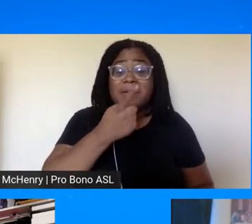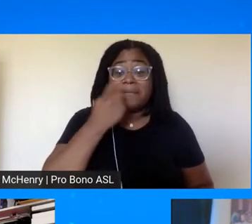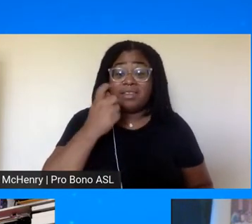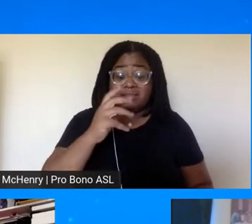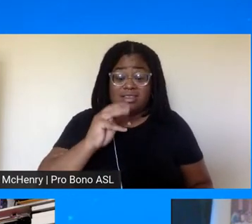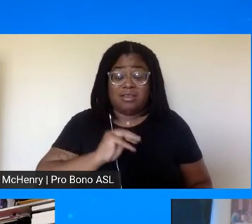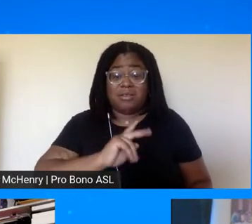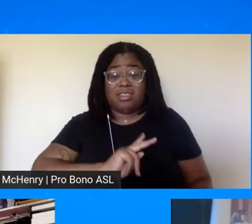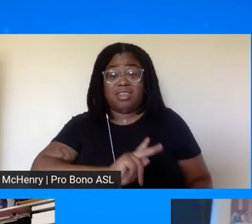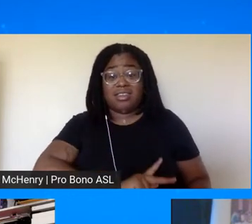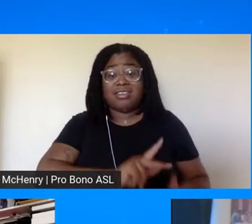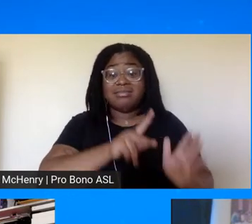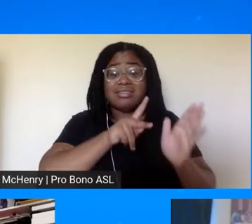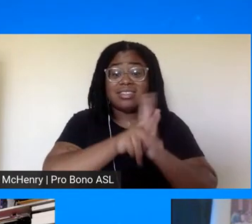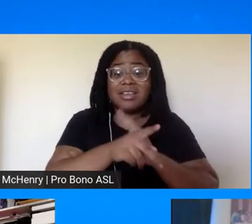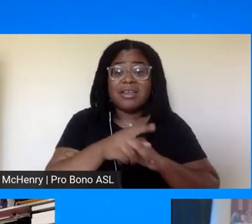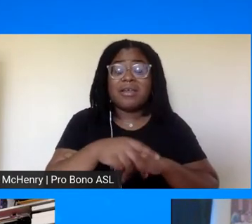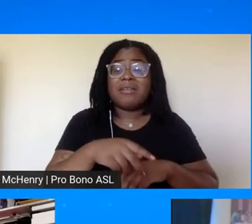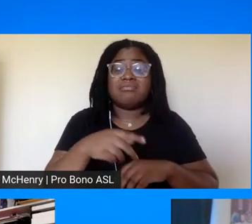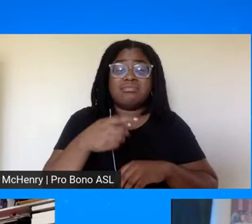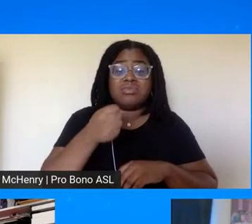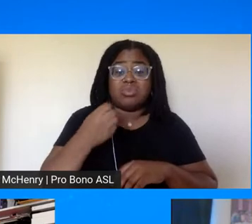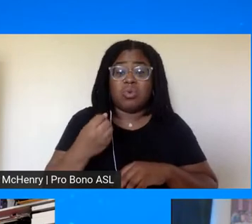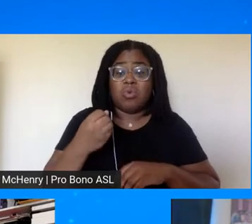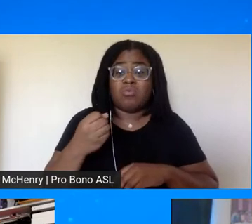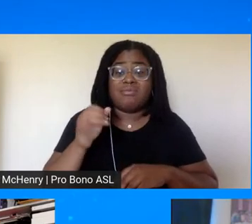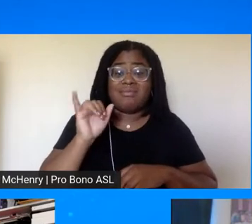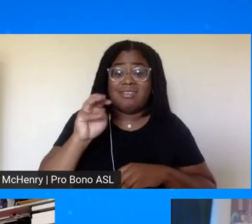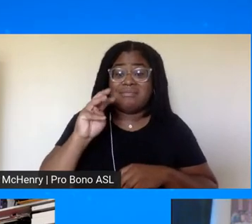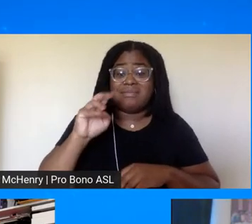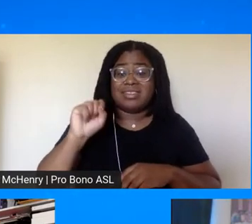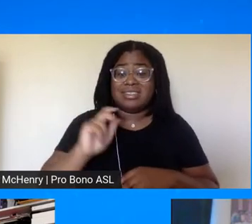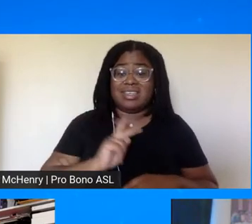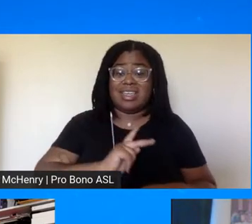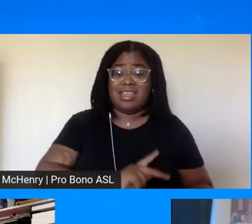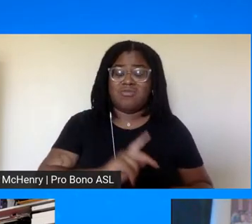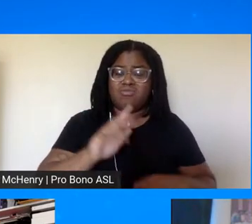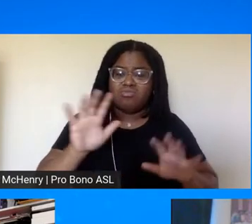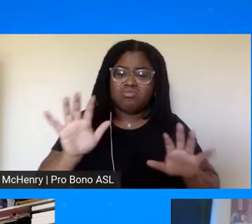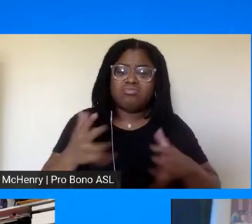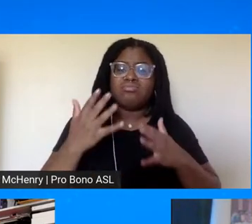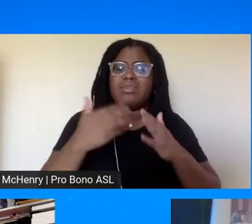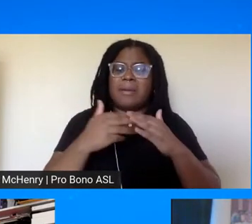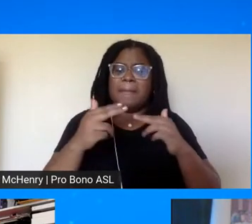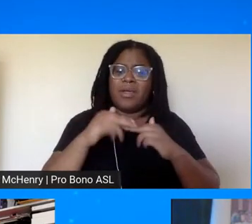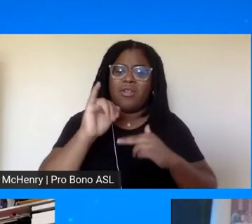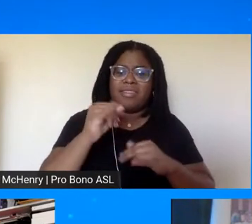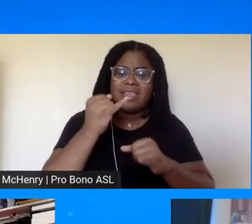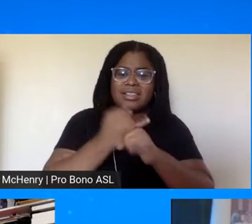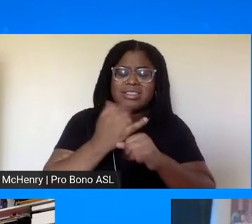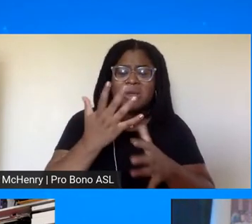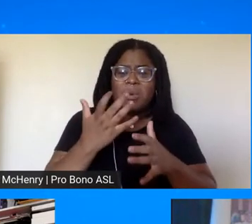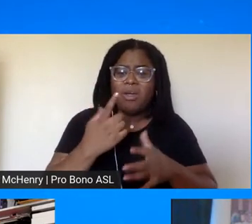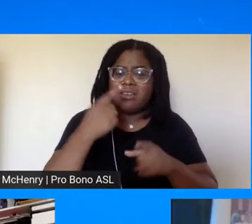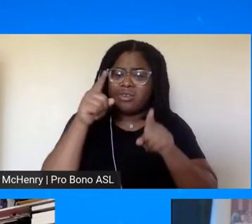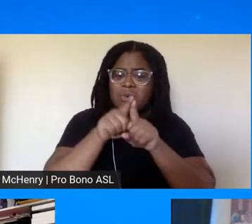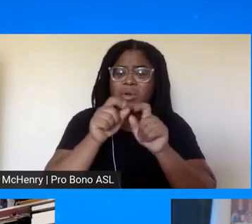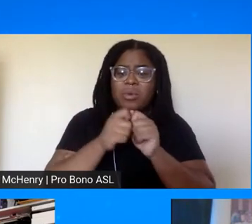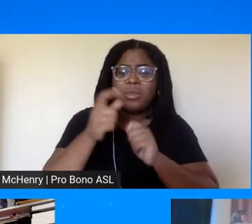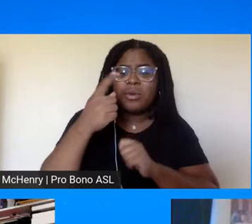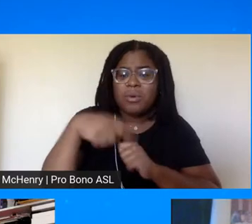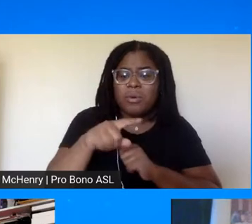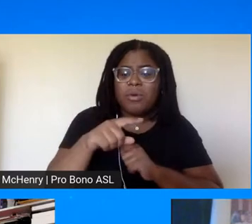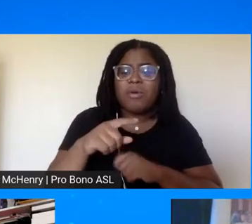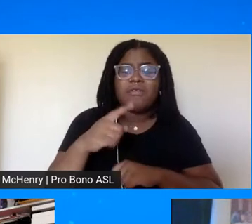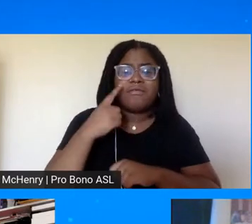built that mrs king and uh mrs ferris built that institution so i just wanted to echo and thank you again dr bernie's king because